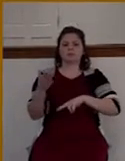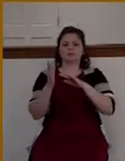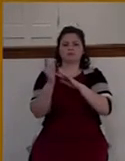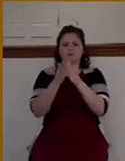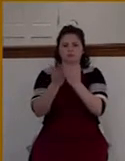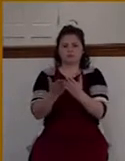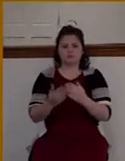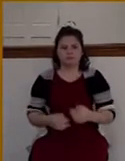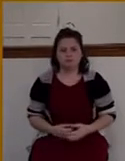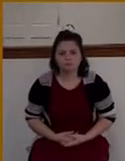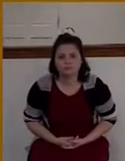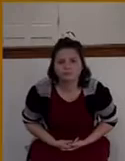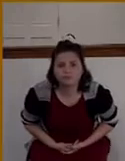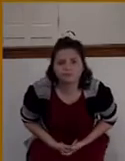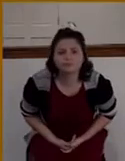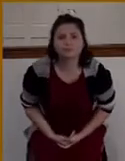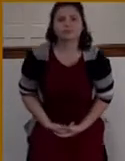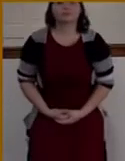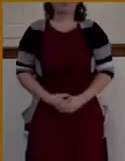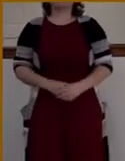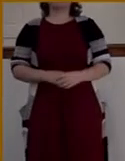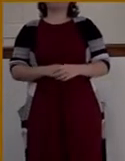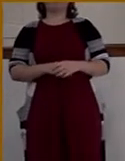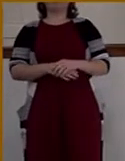as I read this narrative with you.